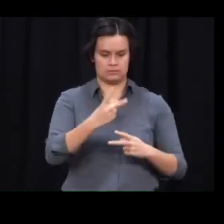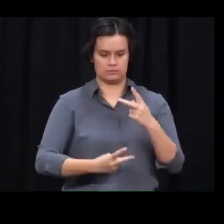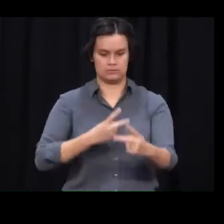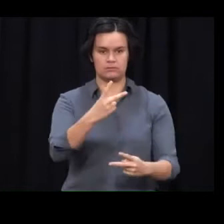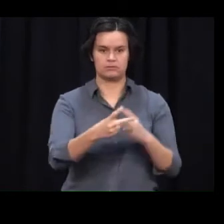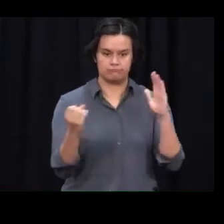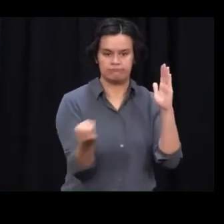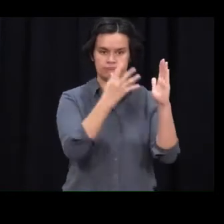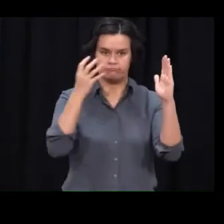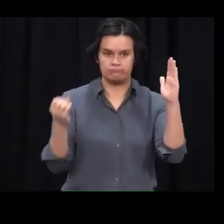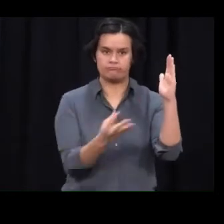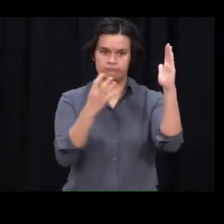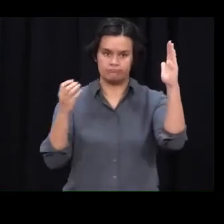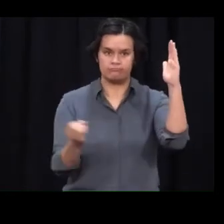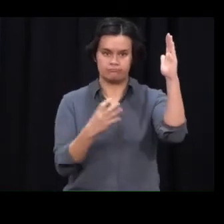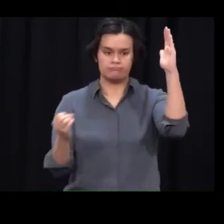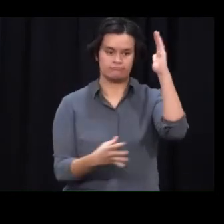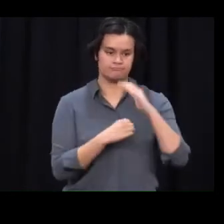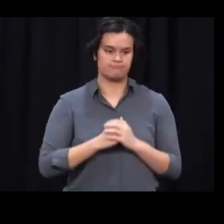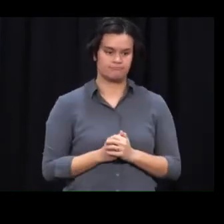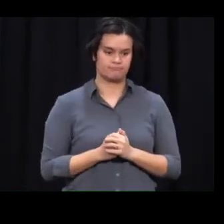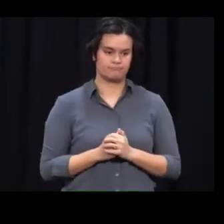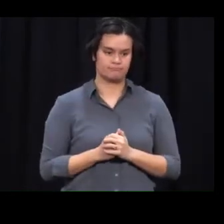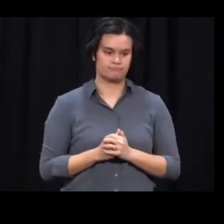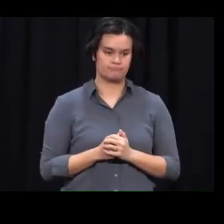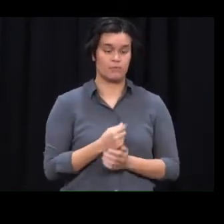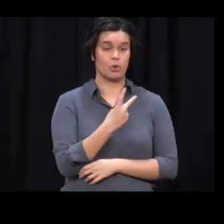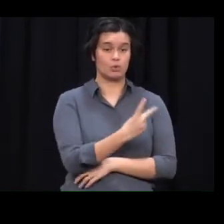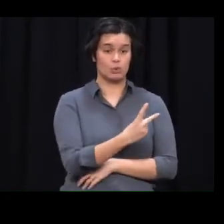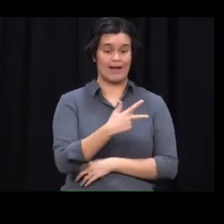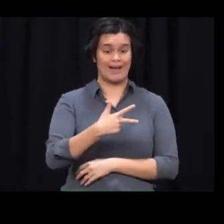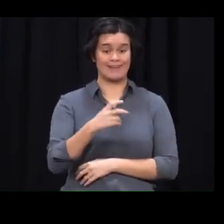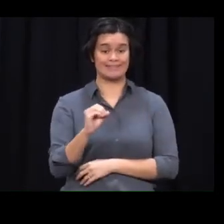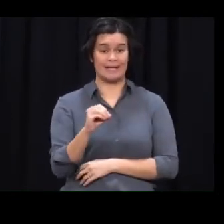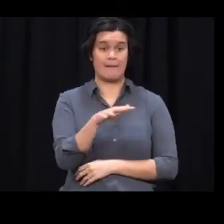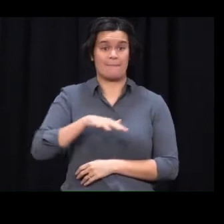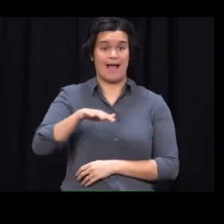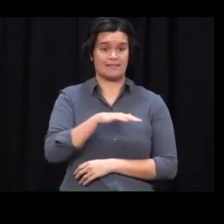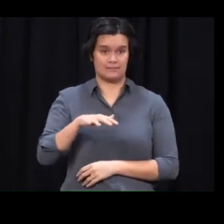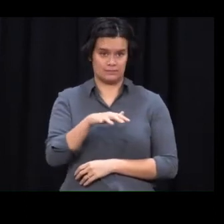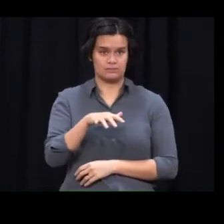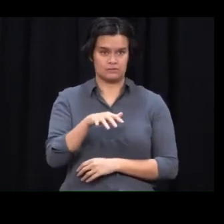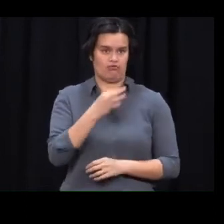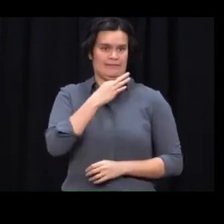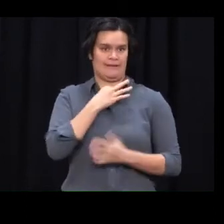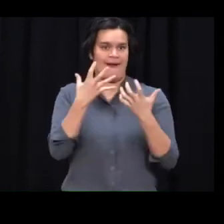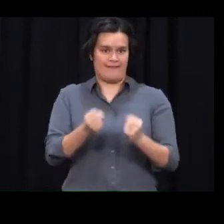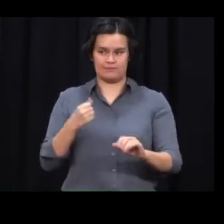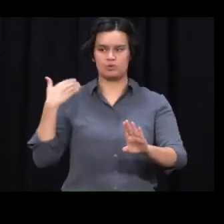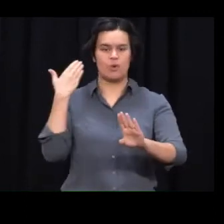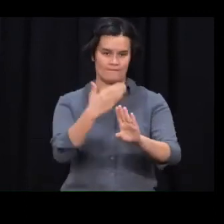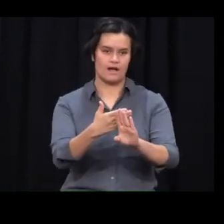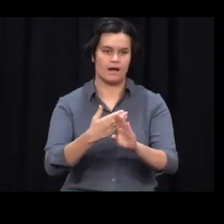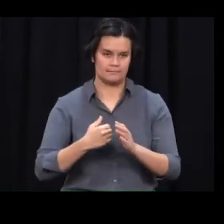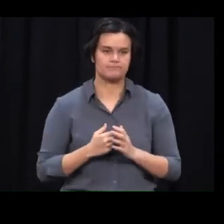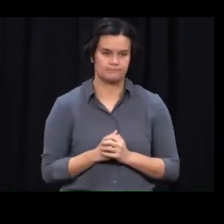motu. And we have also launched a new online search feature to make it easier for people to check for locations of interest. That is alongside